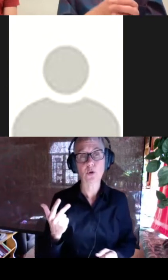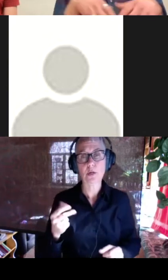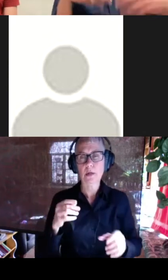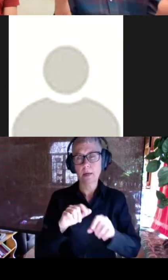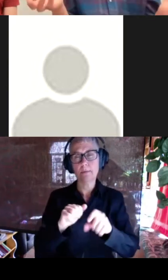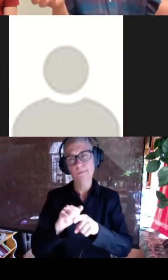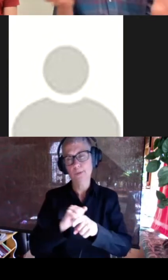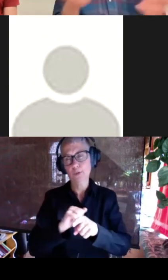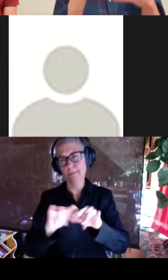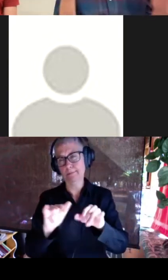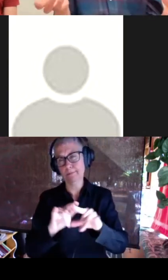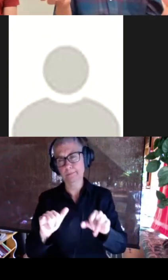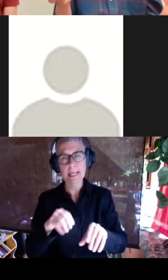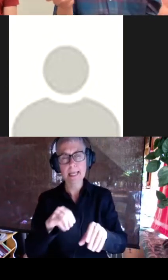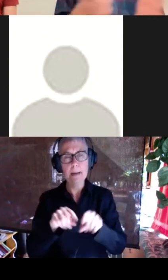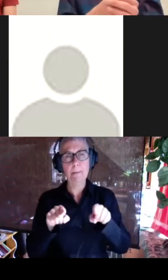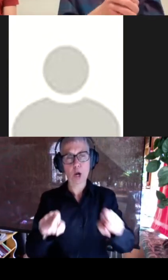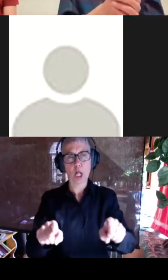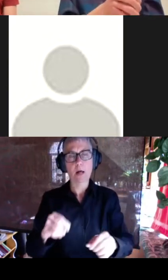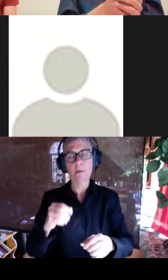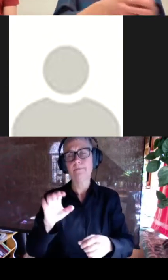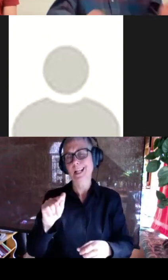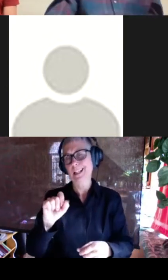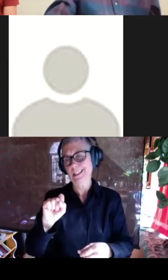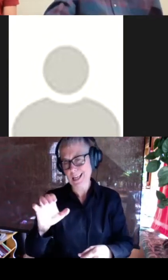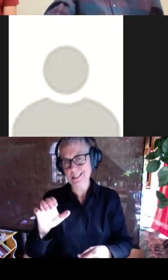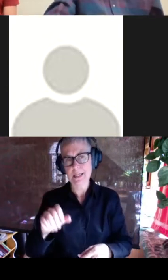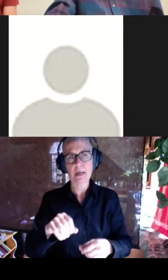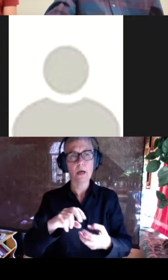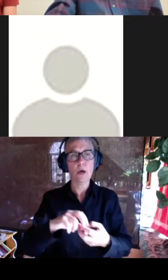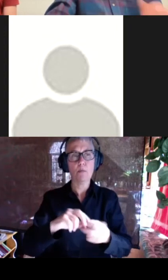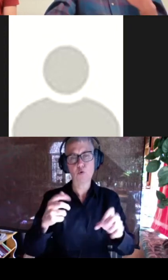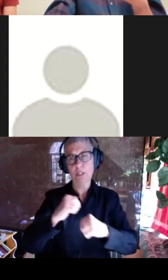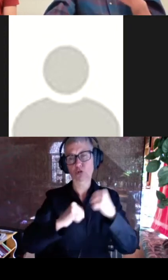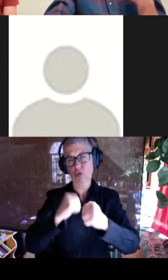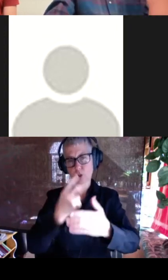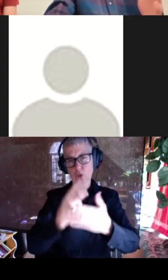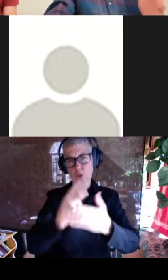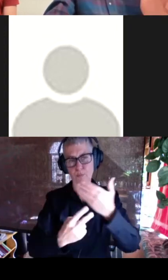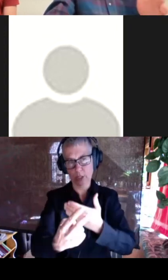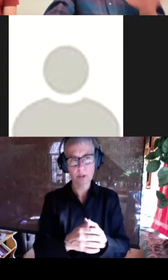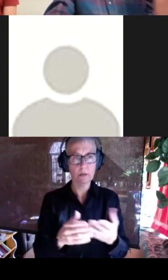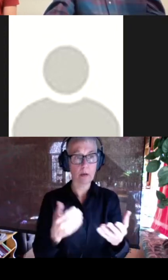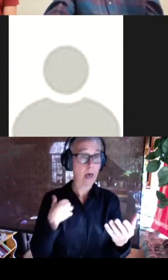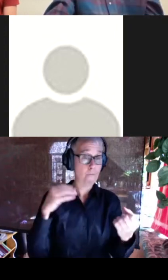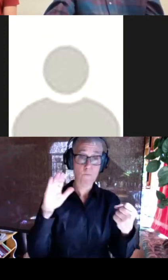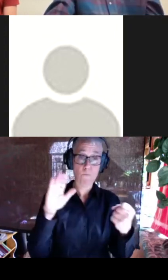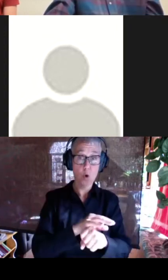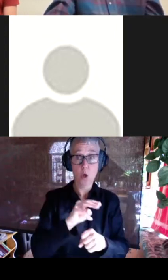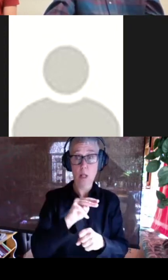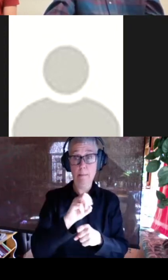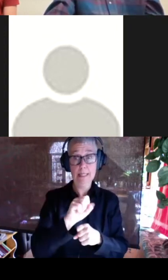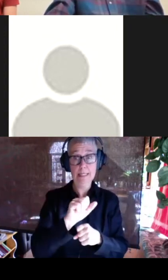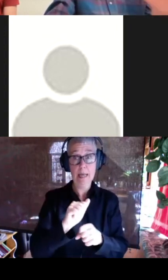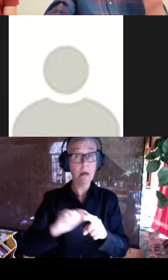is just the classic protein structure prediction problem where you have in this case a full MSA and the other cases you only